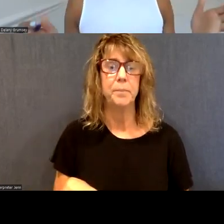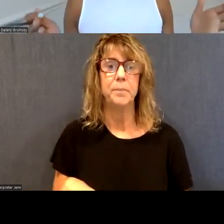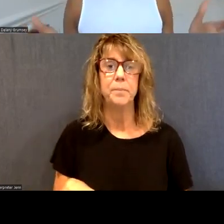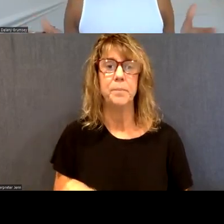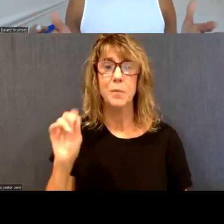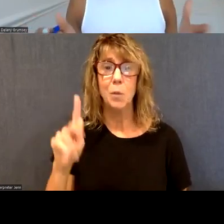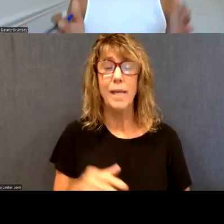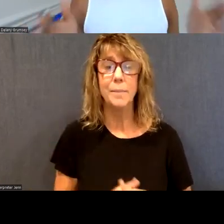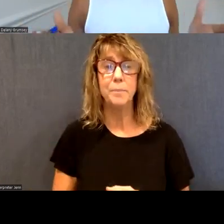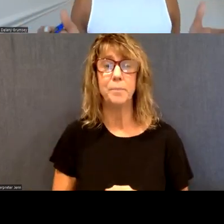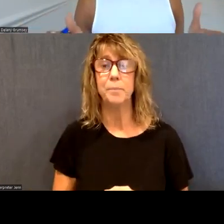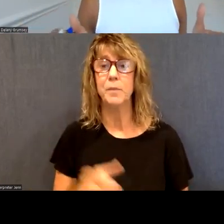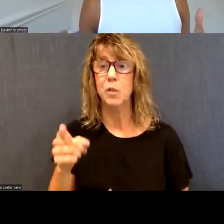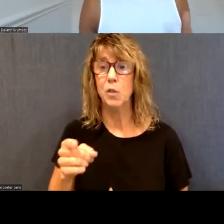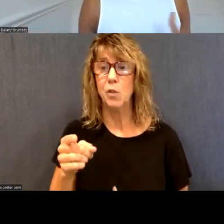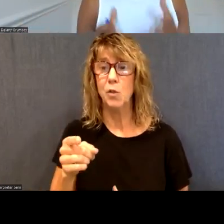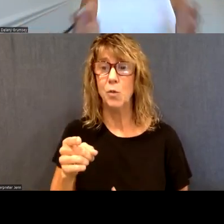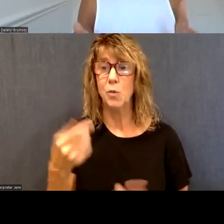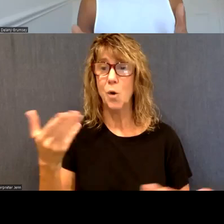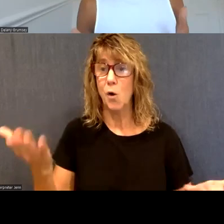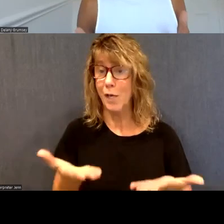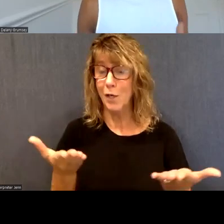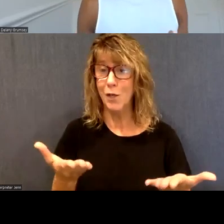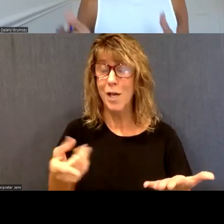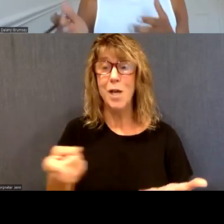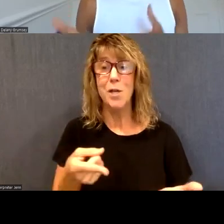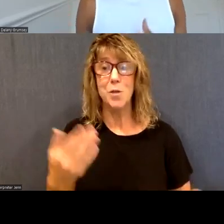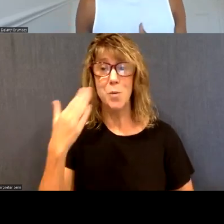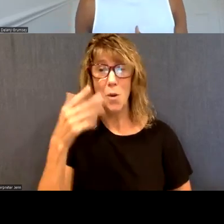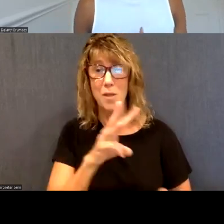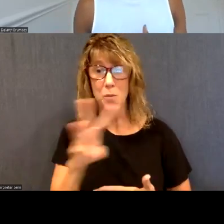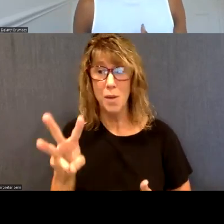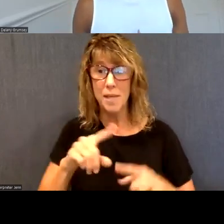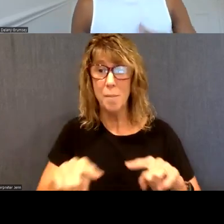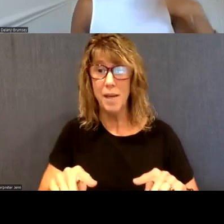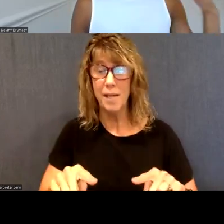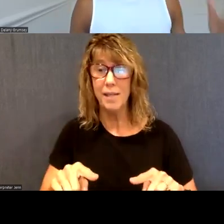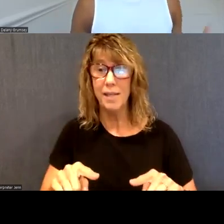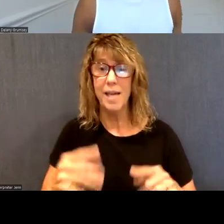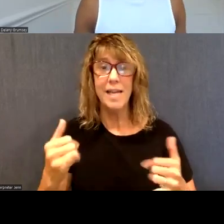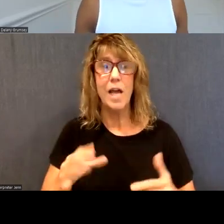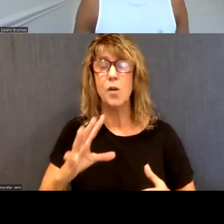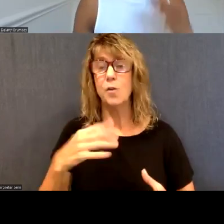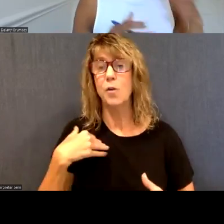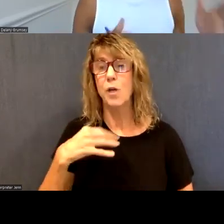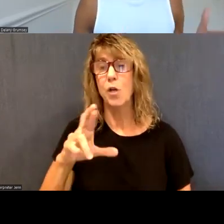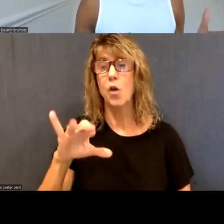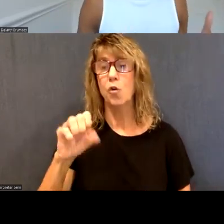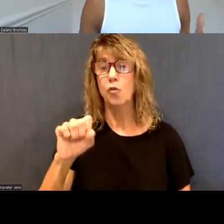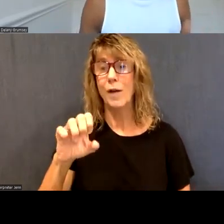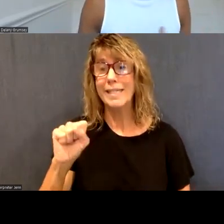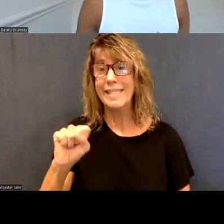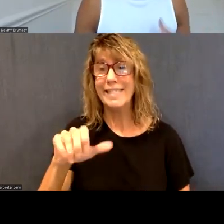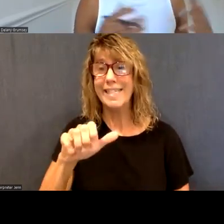Okay, as always, you guys found yourself here, so you most likely know this website, but talk.crisisnow.com. You can register for the Crisis Jam,